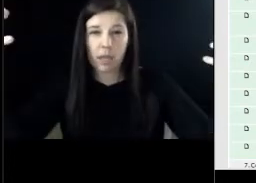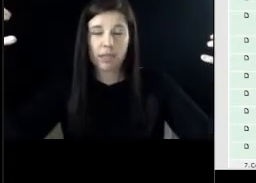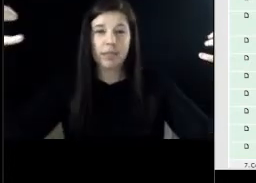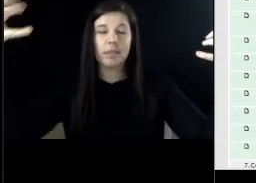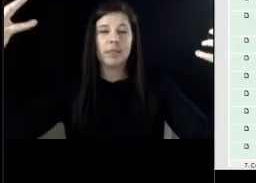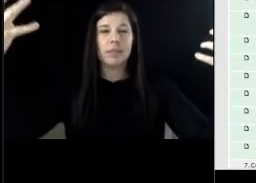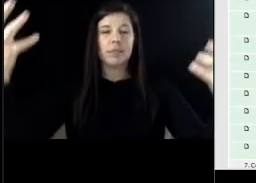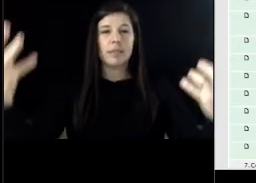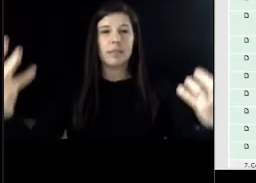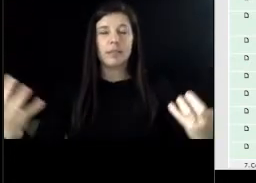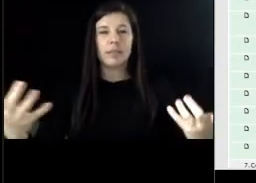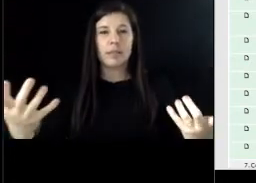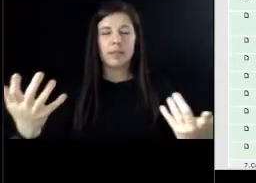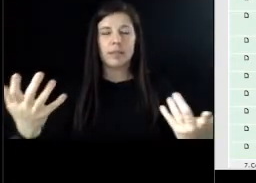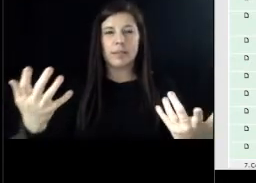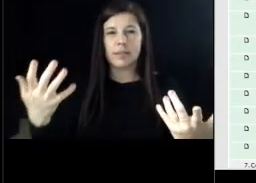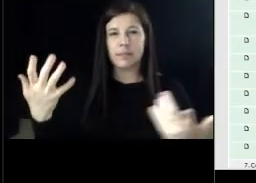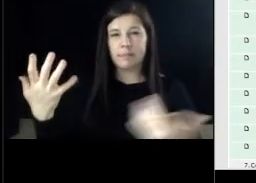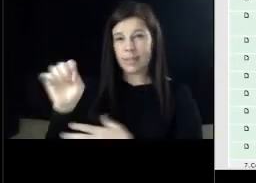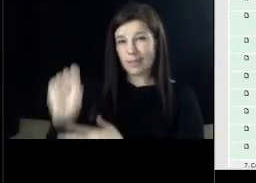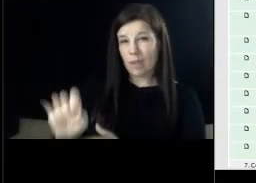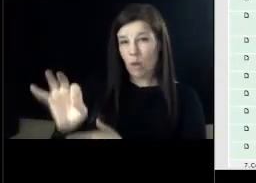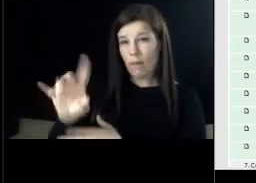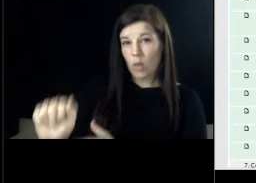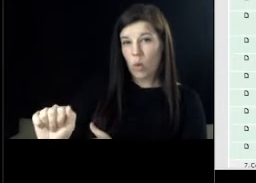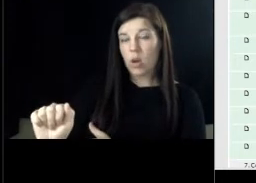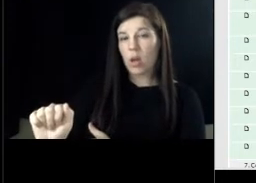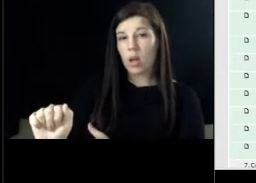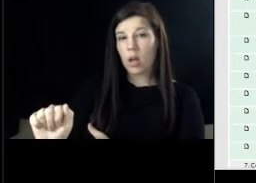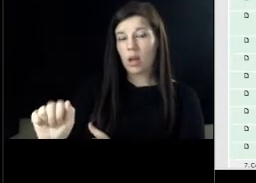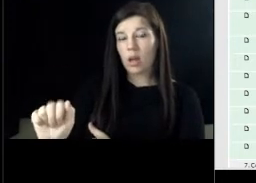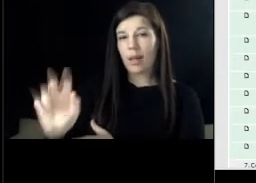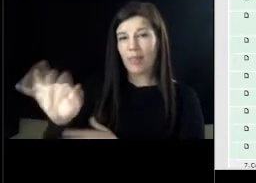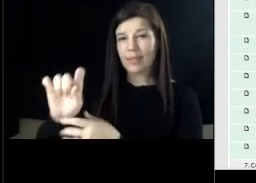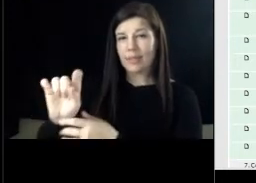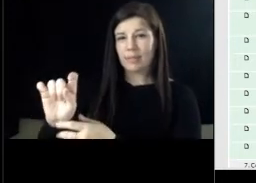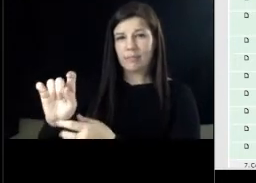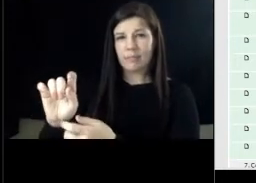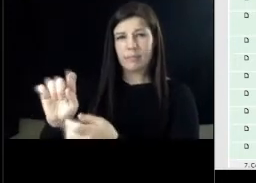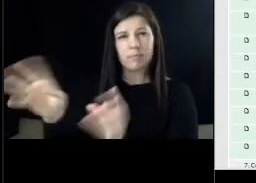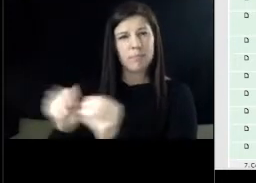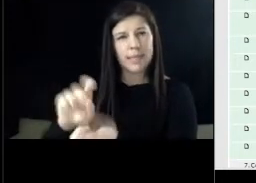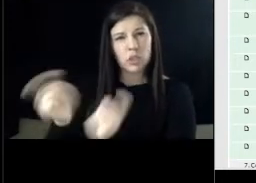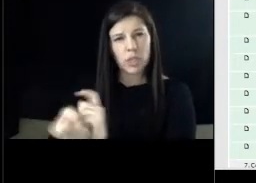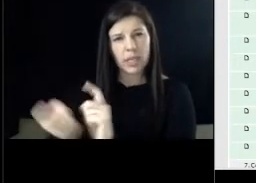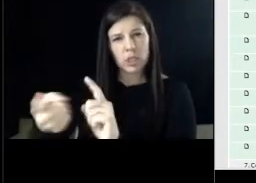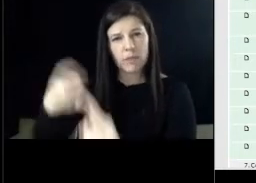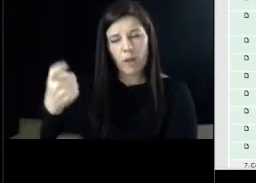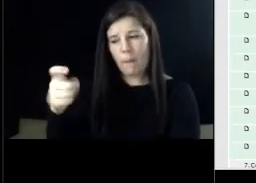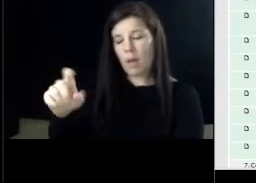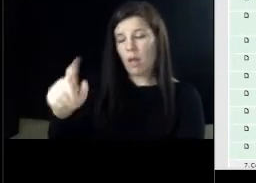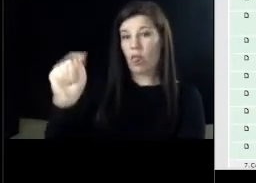of uh south florida um is changed from thursday thursday morning to saturday morning